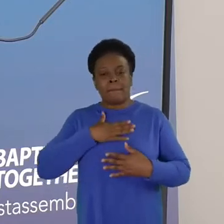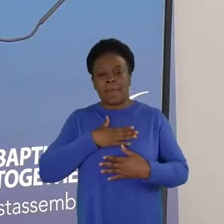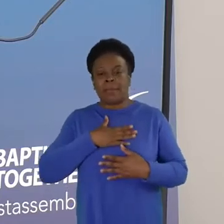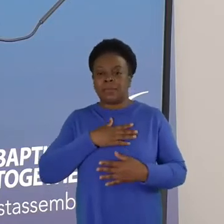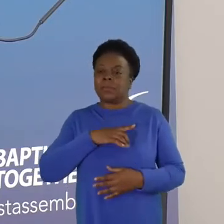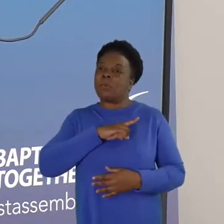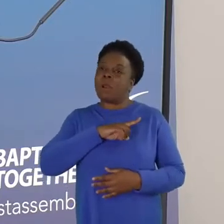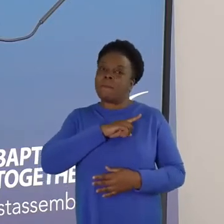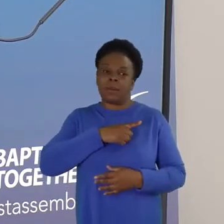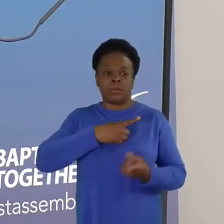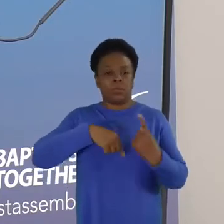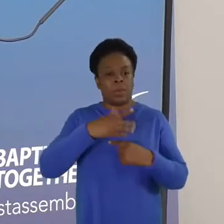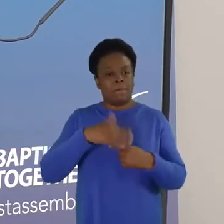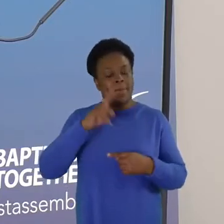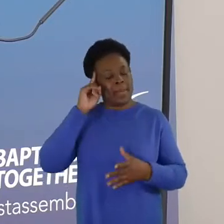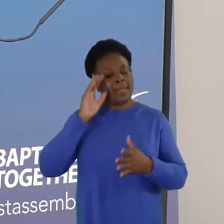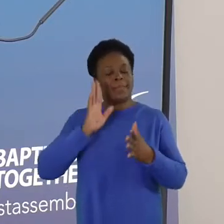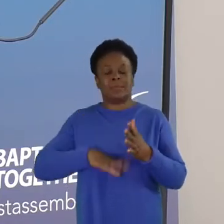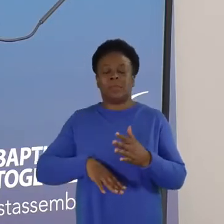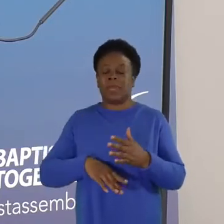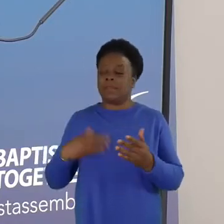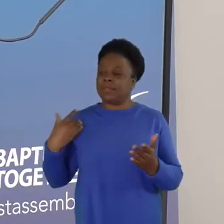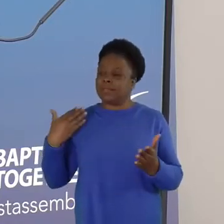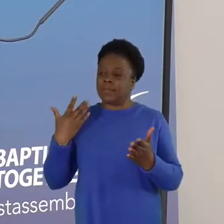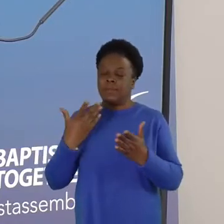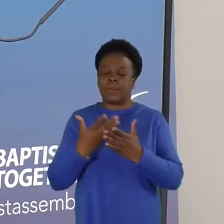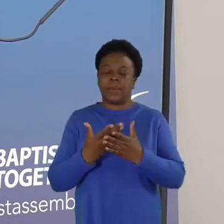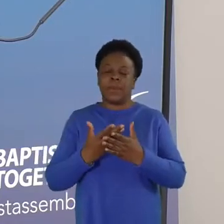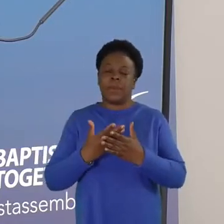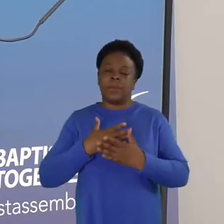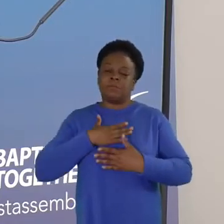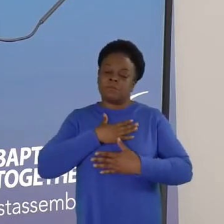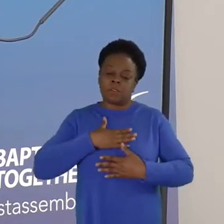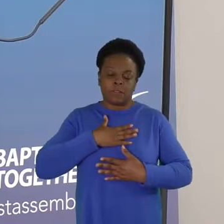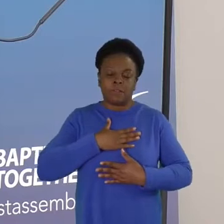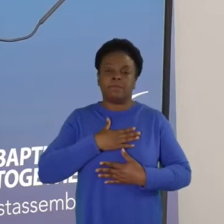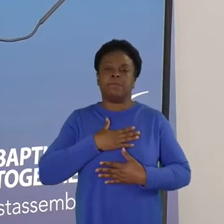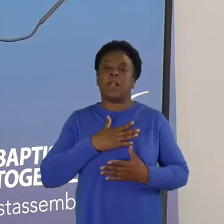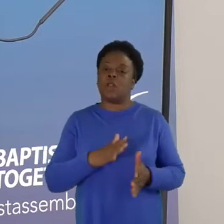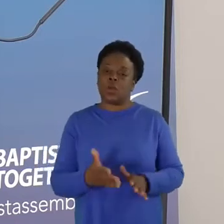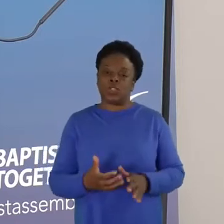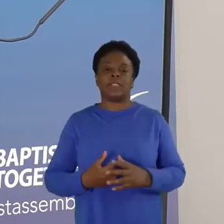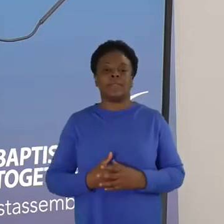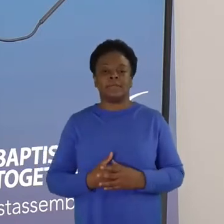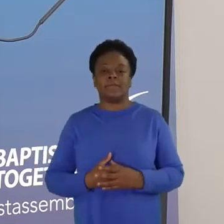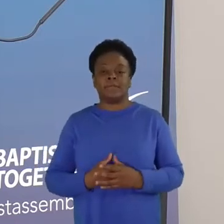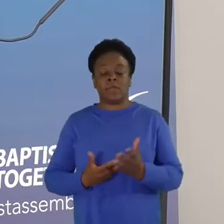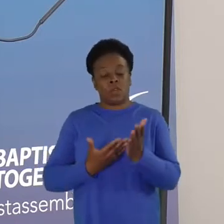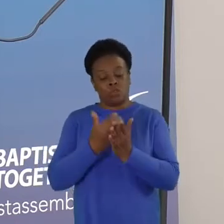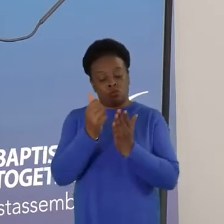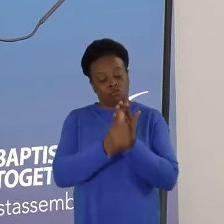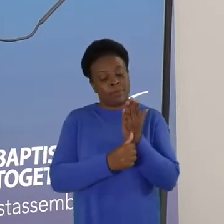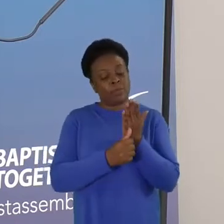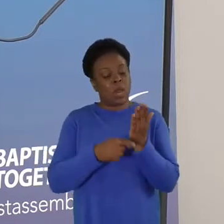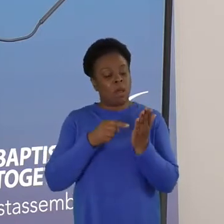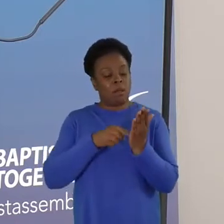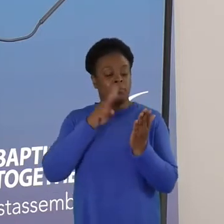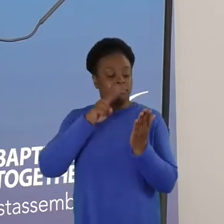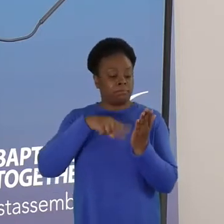loss that many of us have experienced recently. Throughout scripture, we encounter people